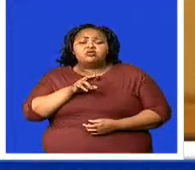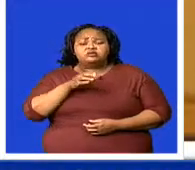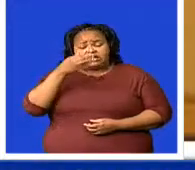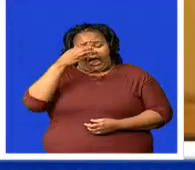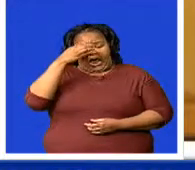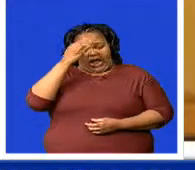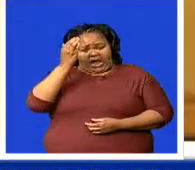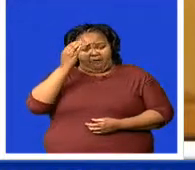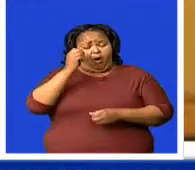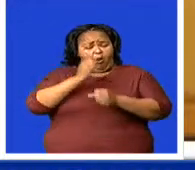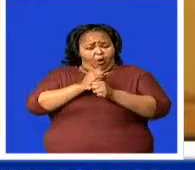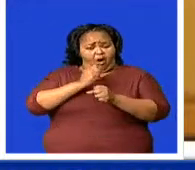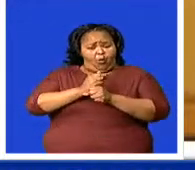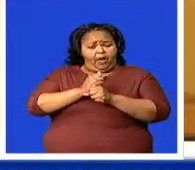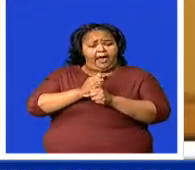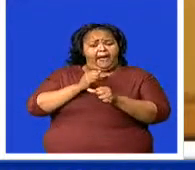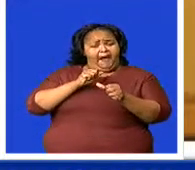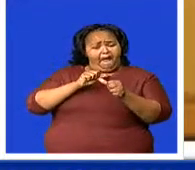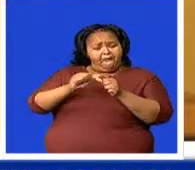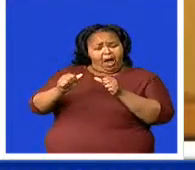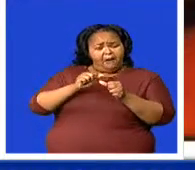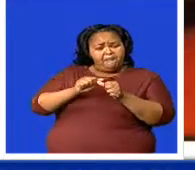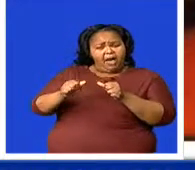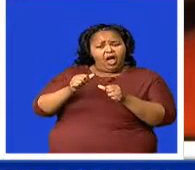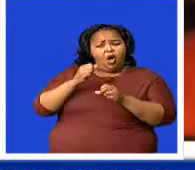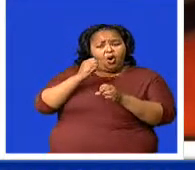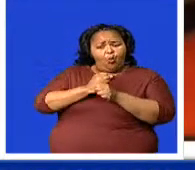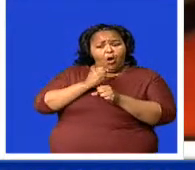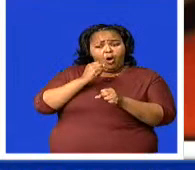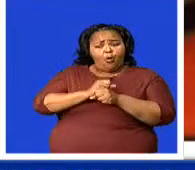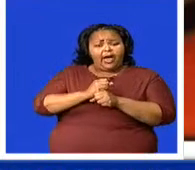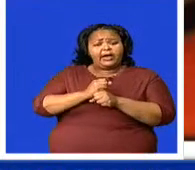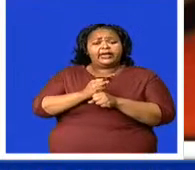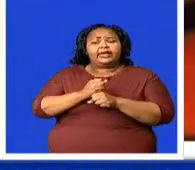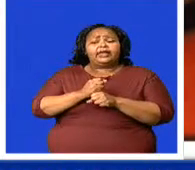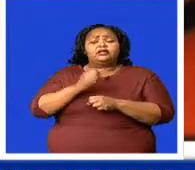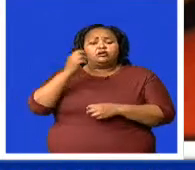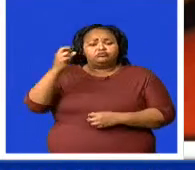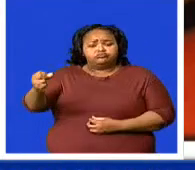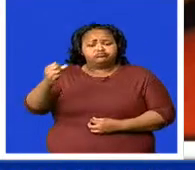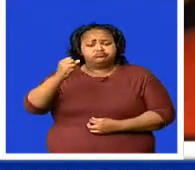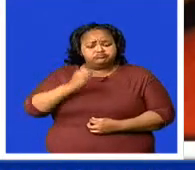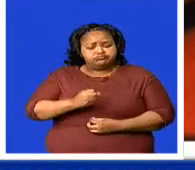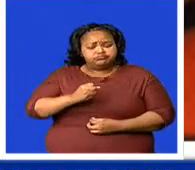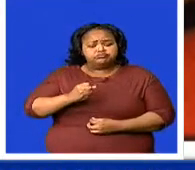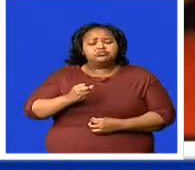I would engage my private attorneys, again there is no part to that.